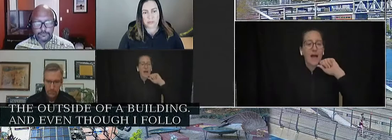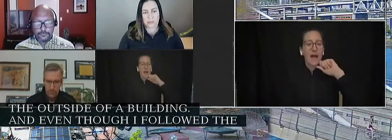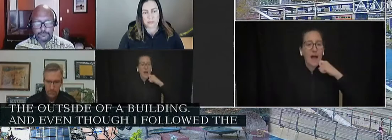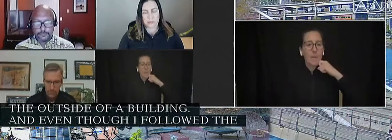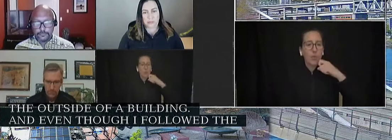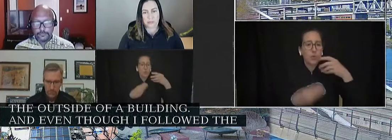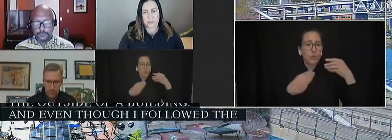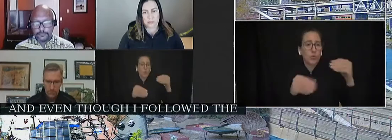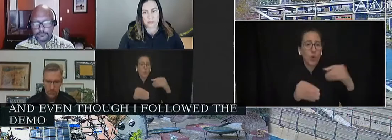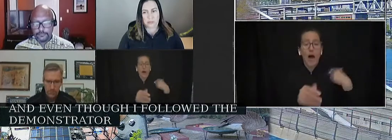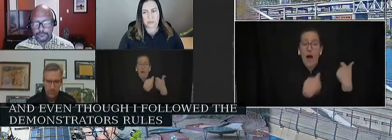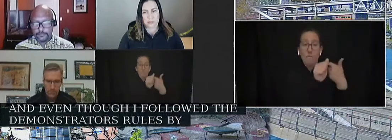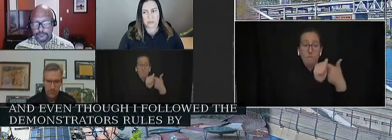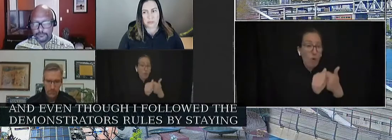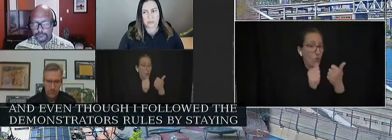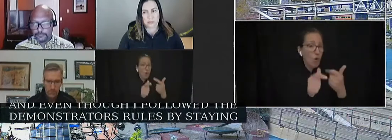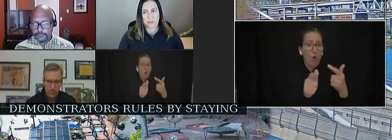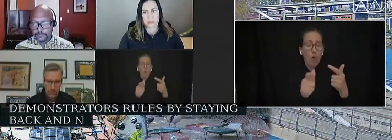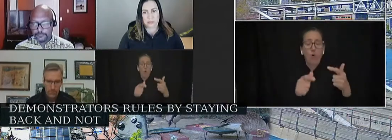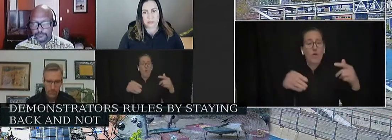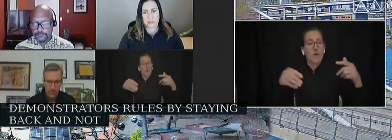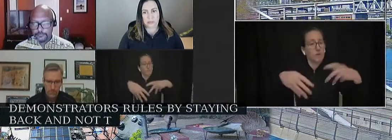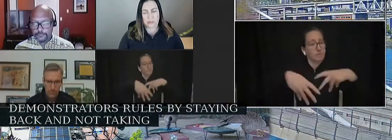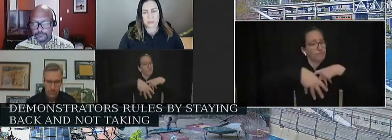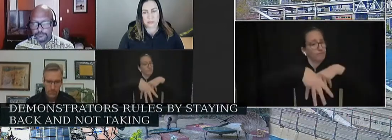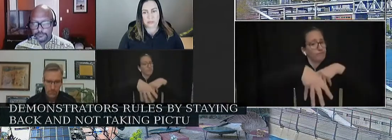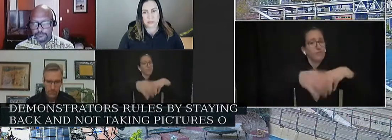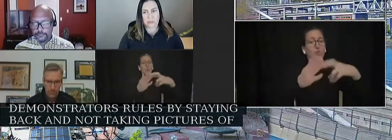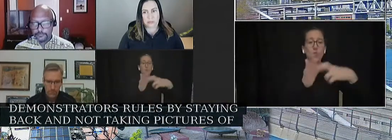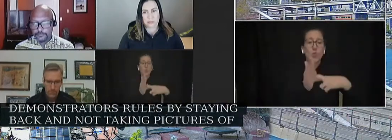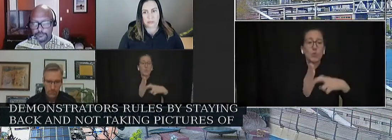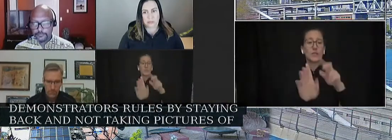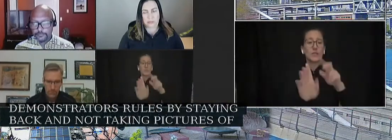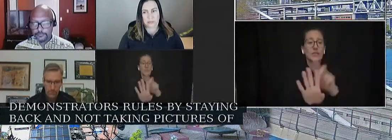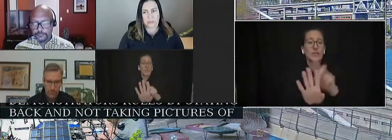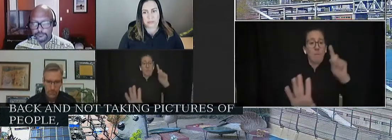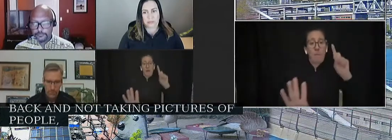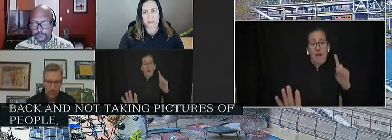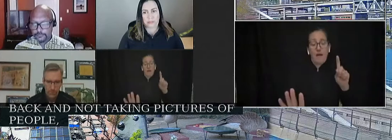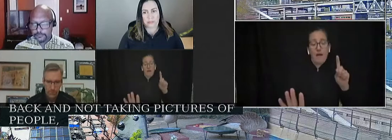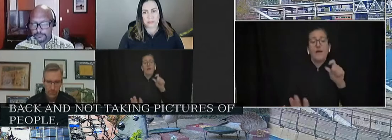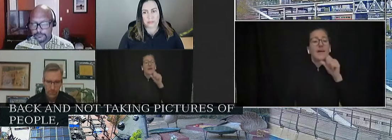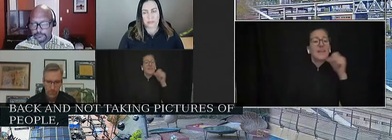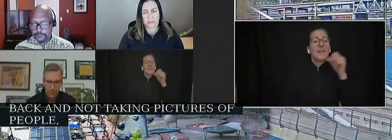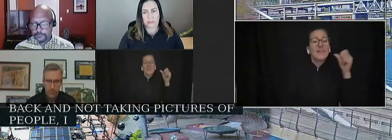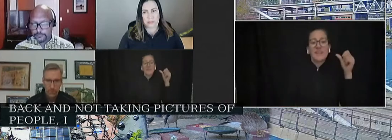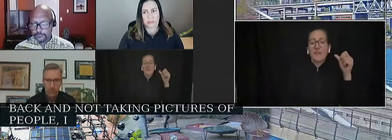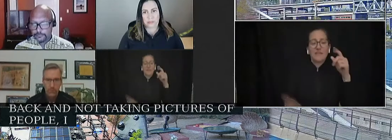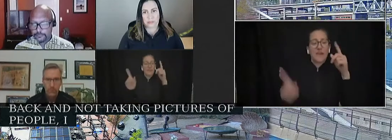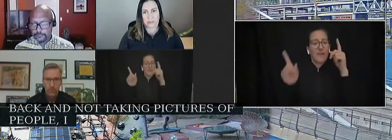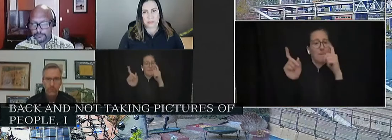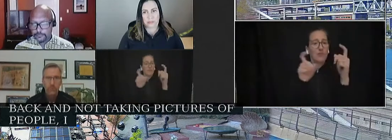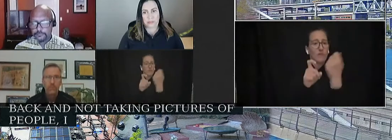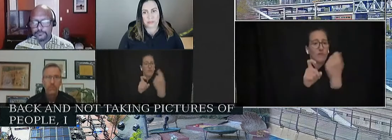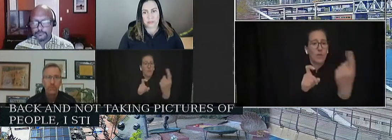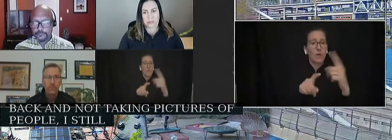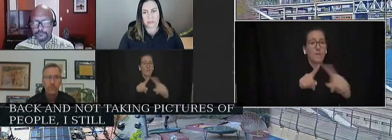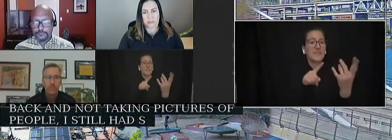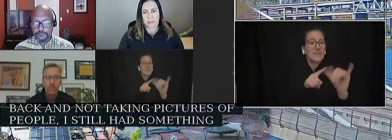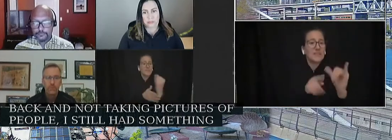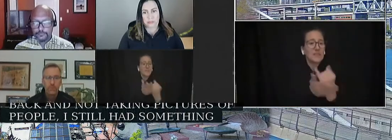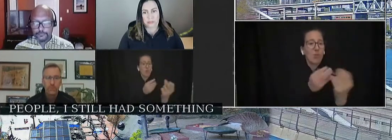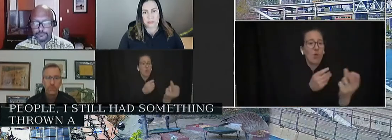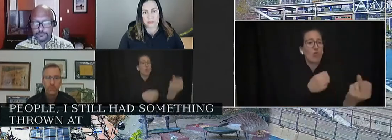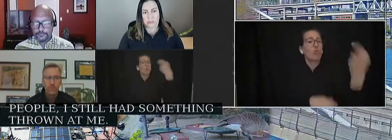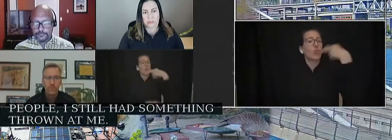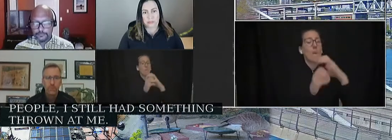staying back and not taking pictures of people, I still had a paint balloon thrown at me while standing next to Director's Park. And I